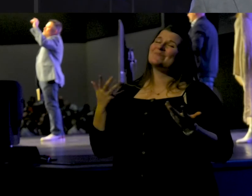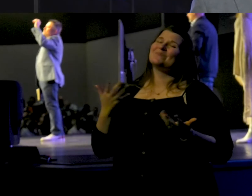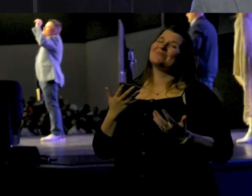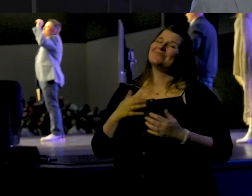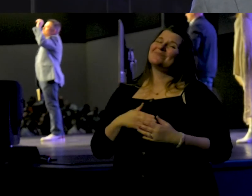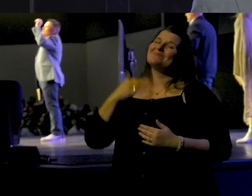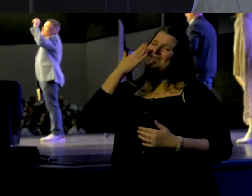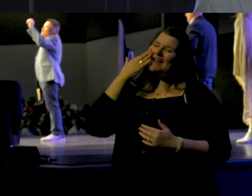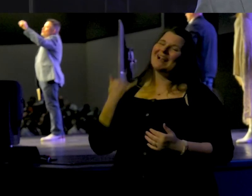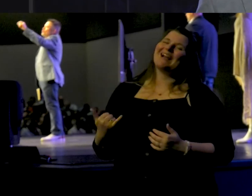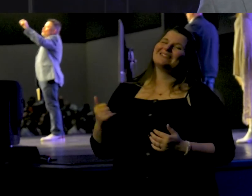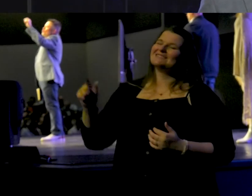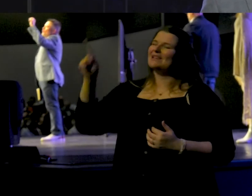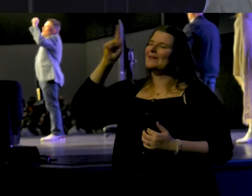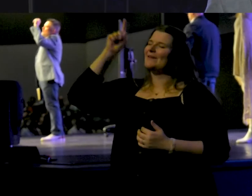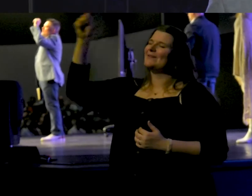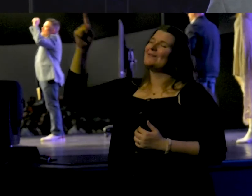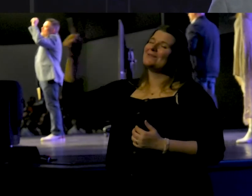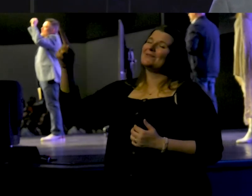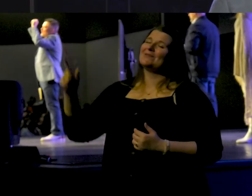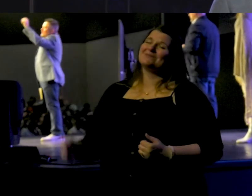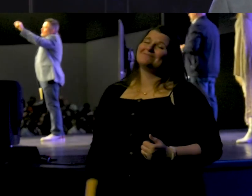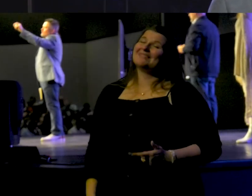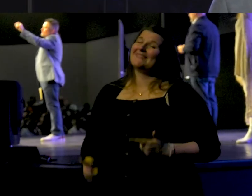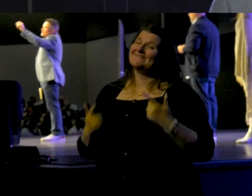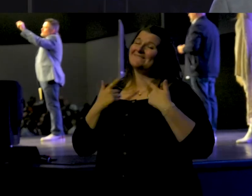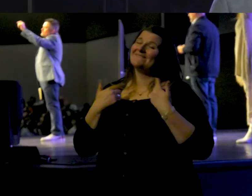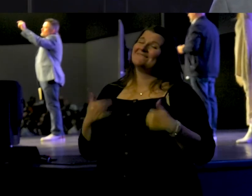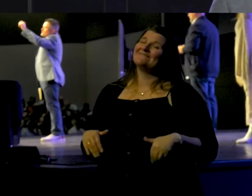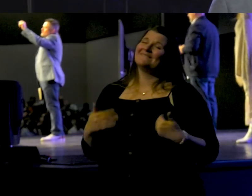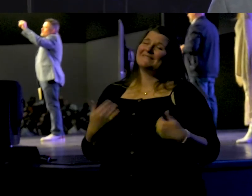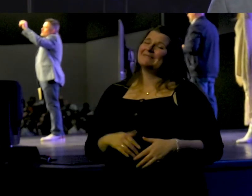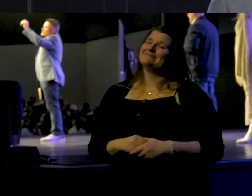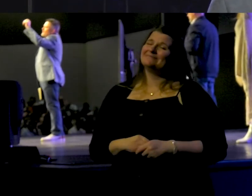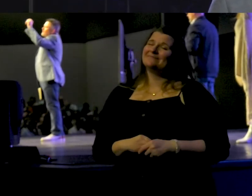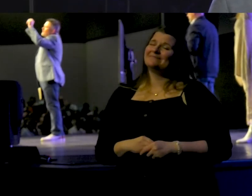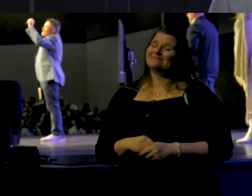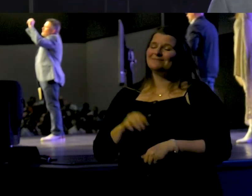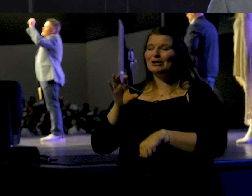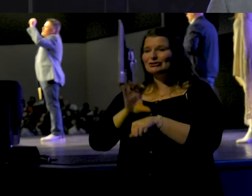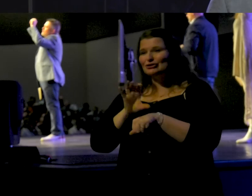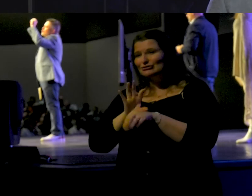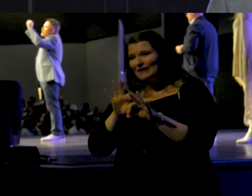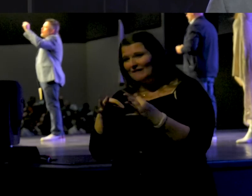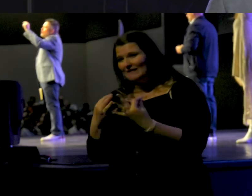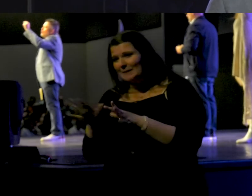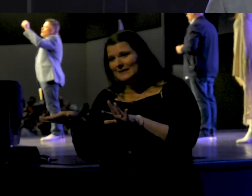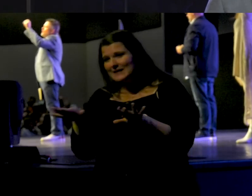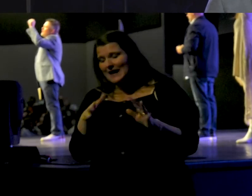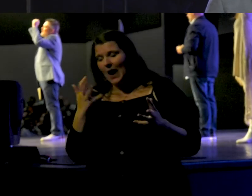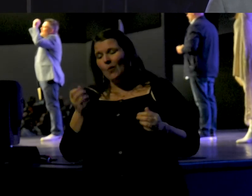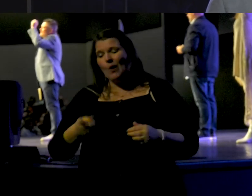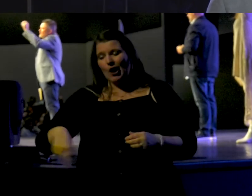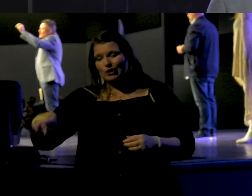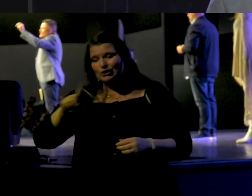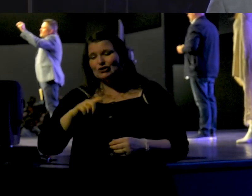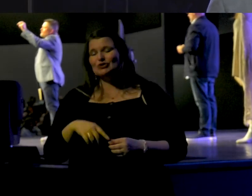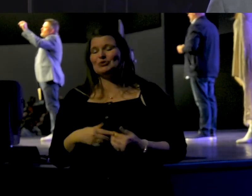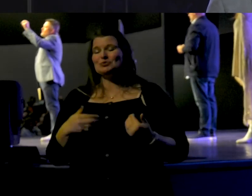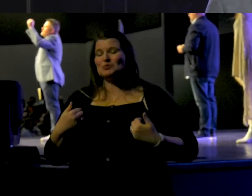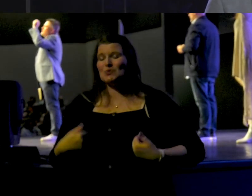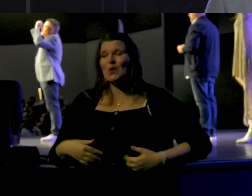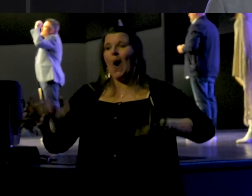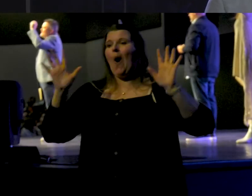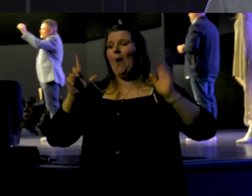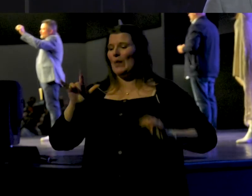because you live. Church family, go live